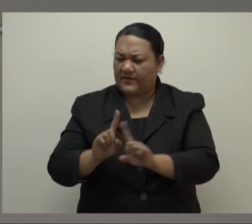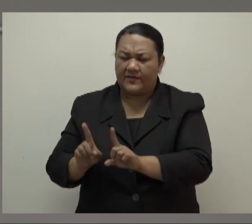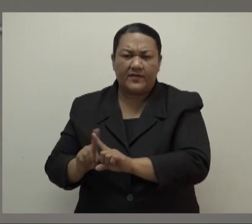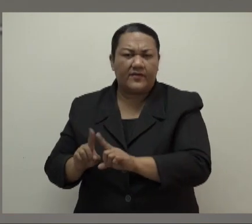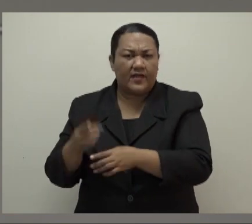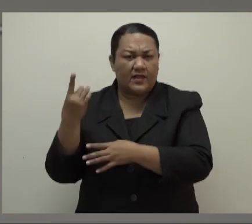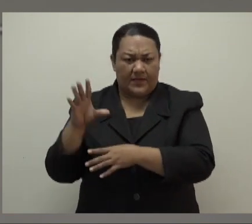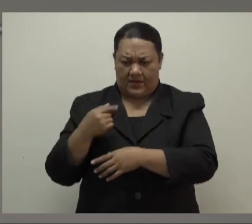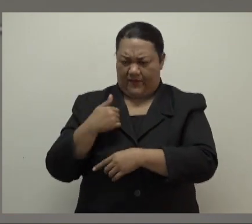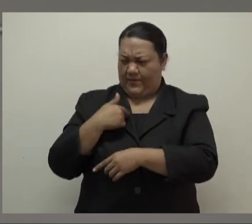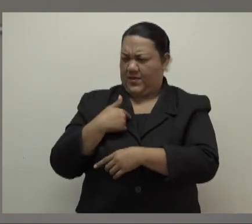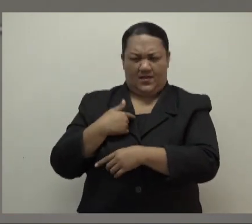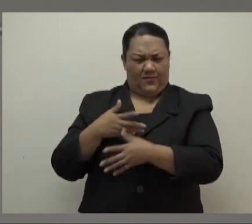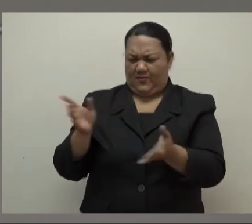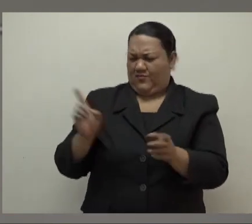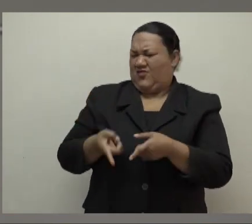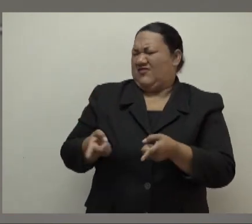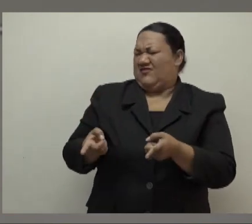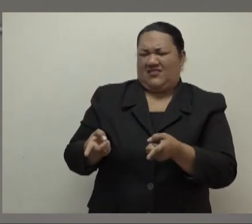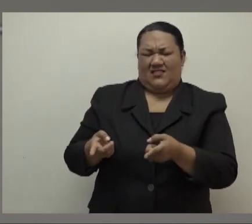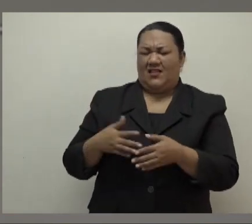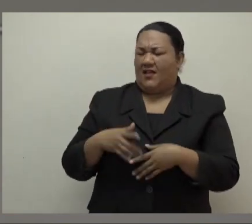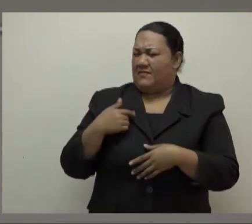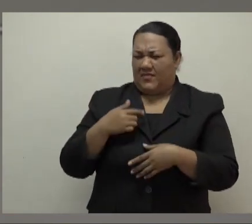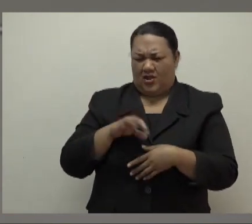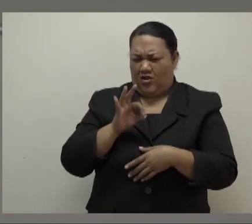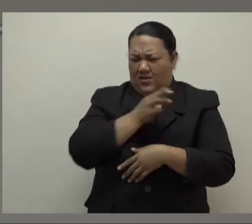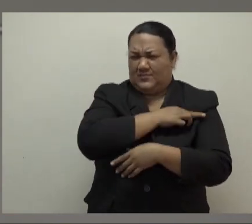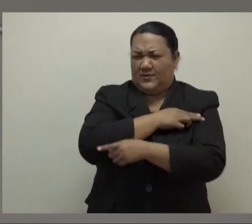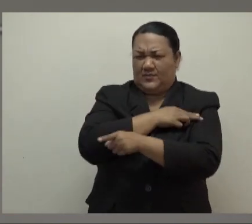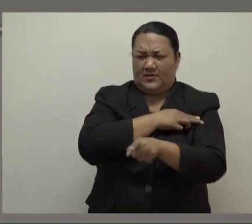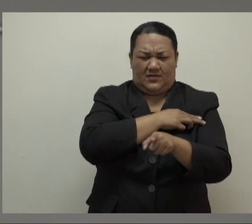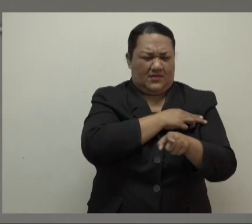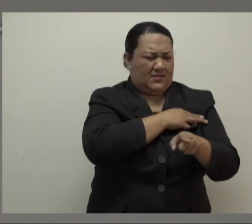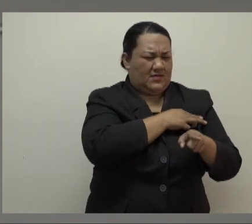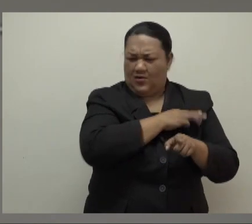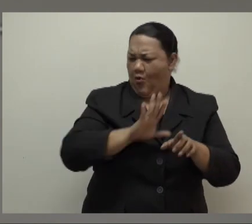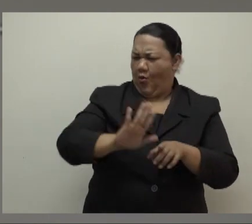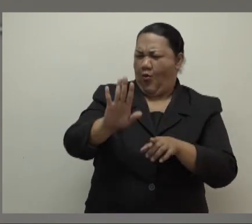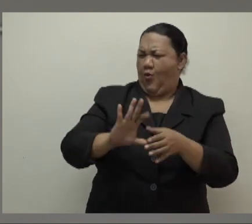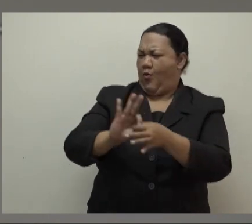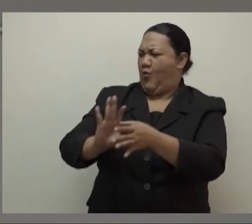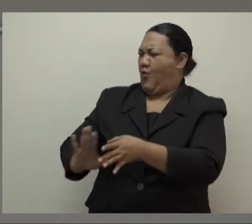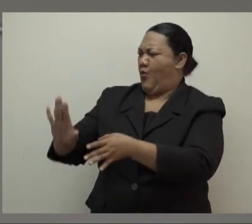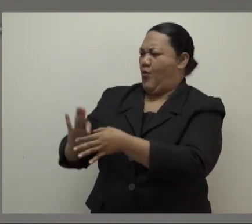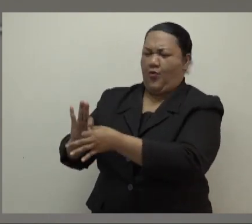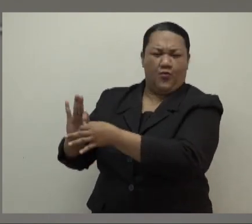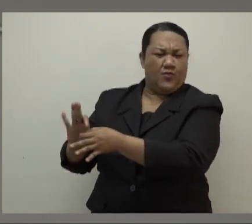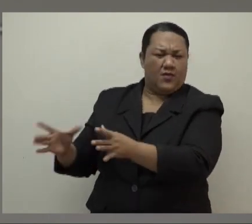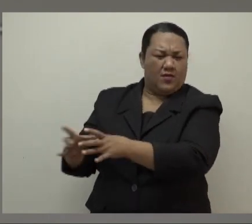Auditor General going to do or what is 5K going to do? They're independent bodies, we don't run the operation so go and talk to them. Thank you.